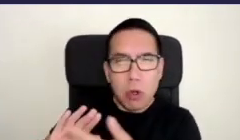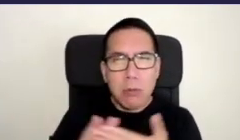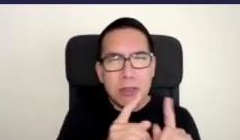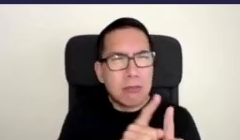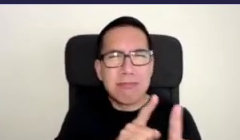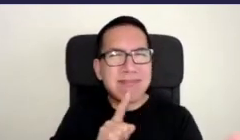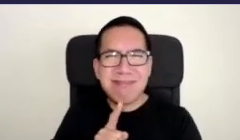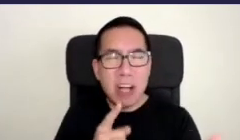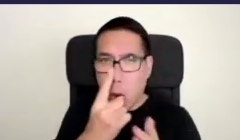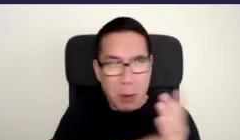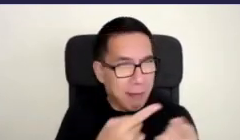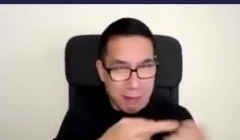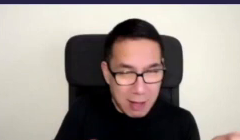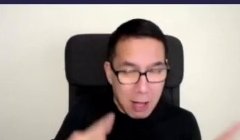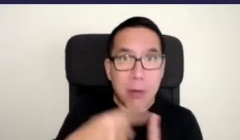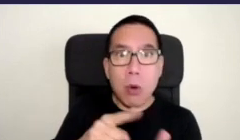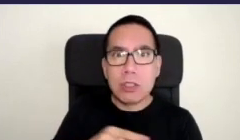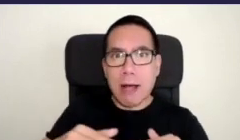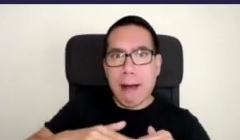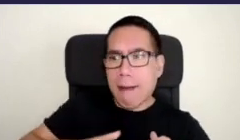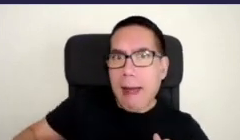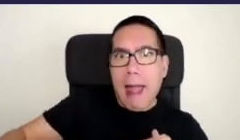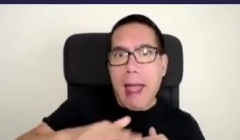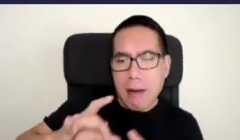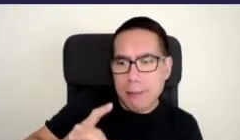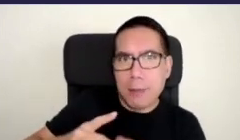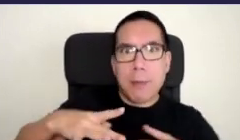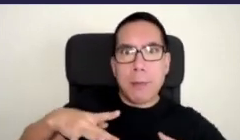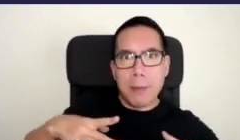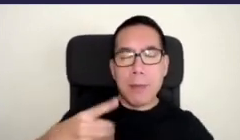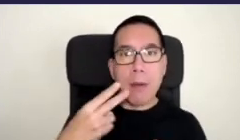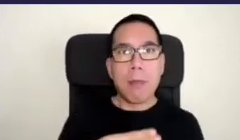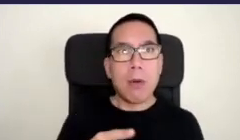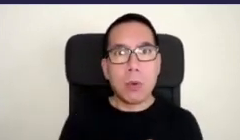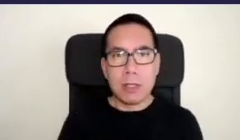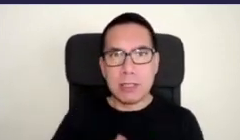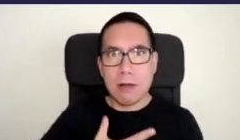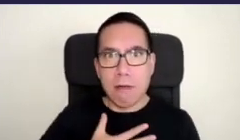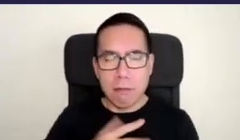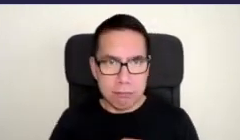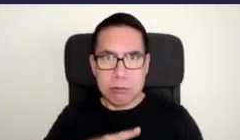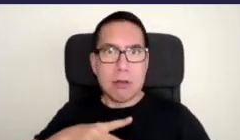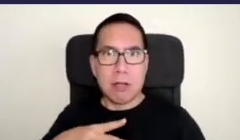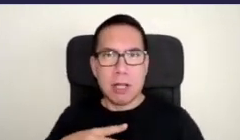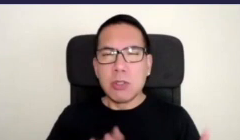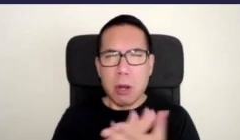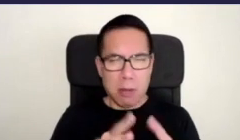but also their land and themselves so disconnection is at an all-time high